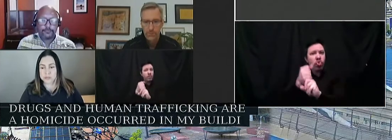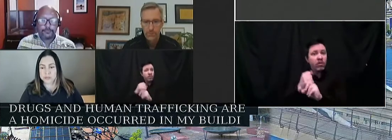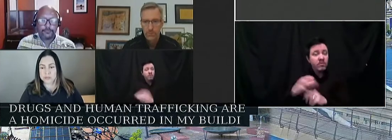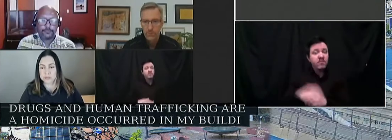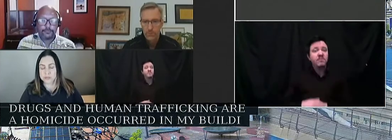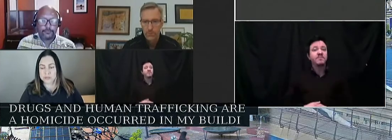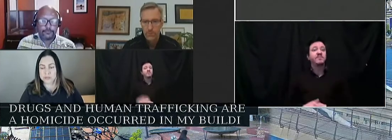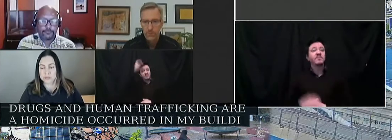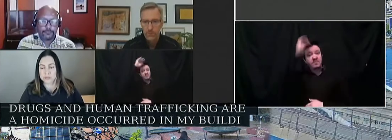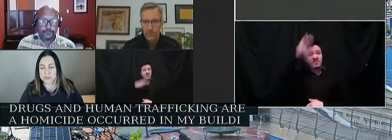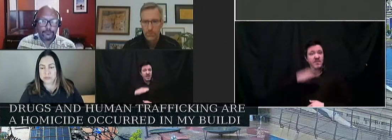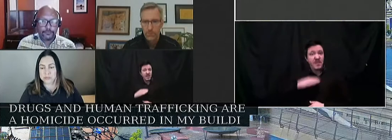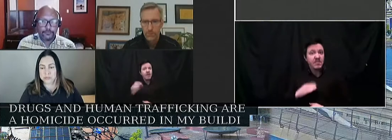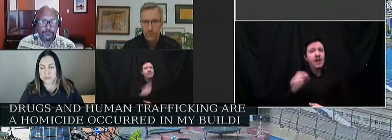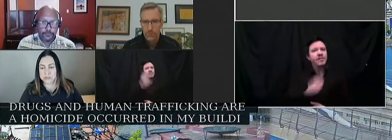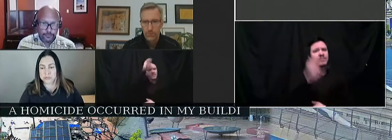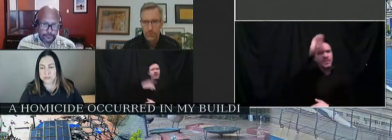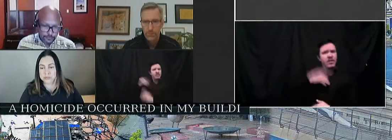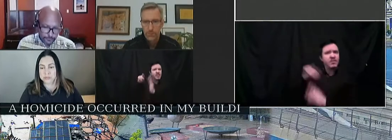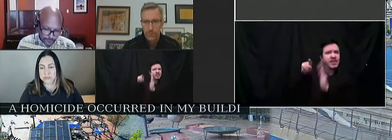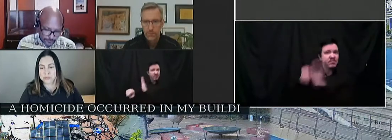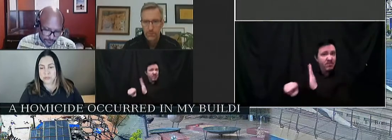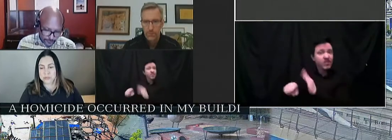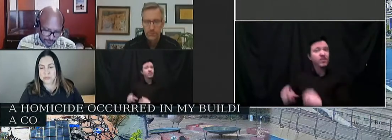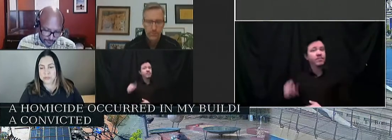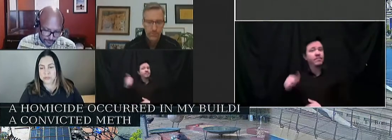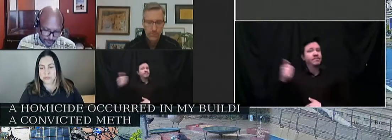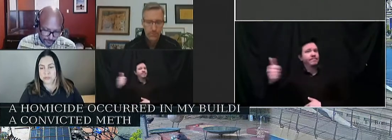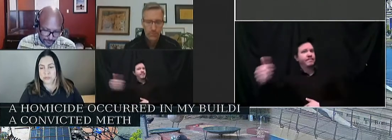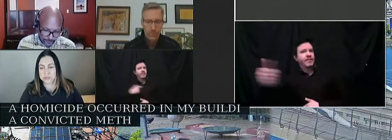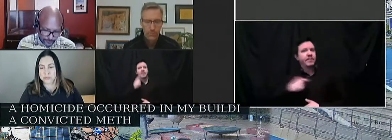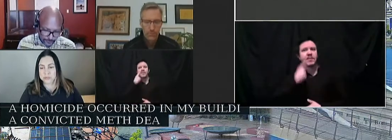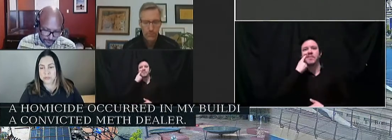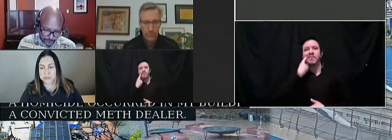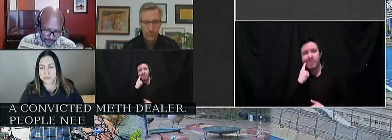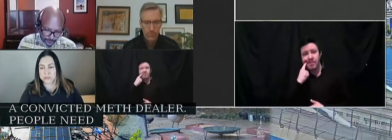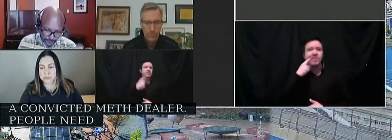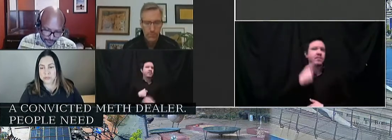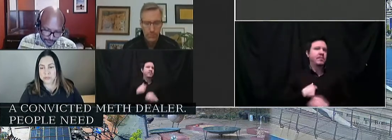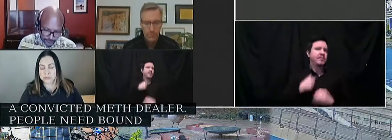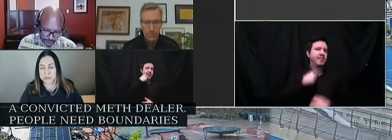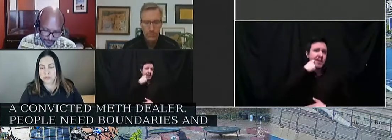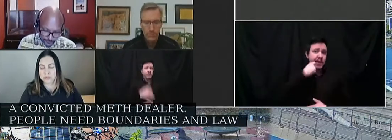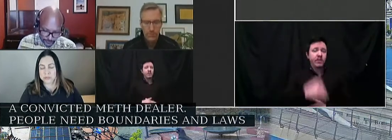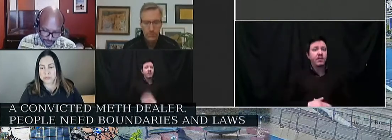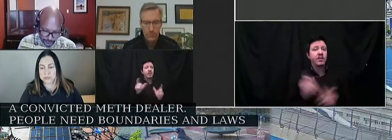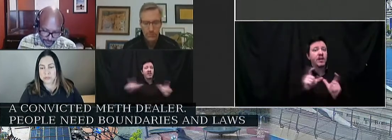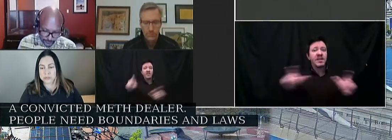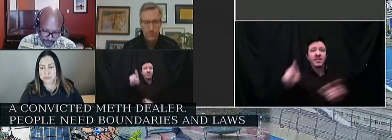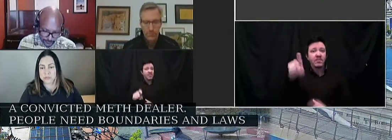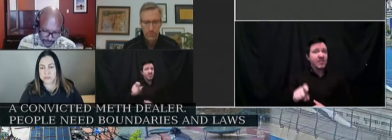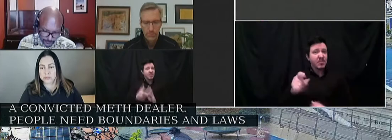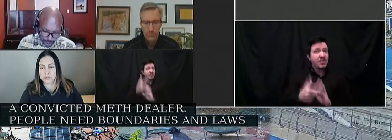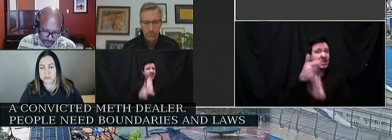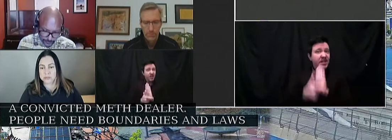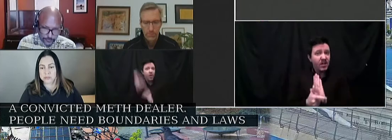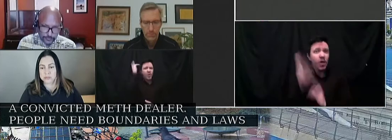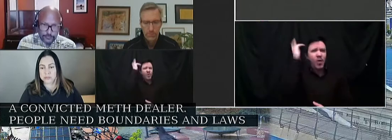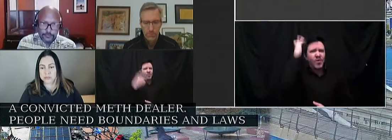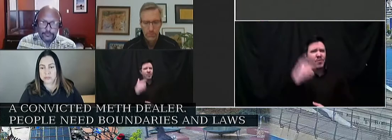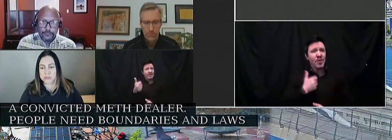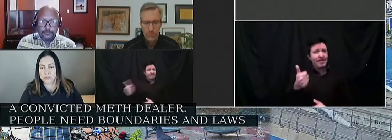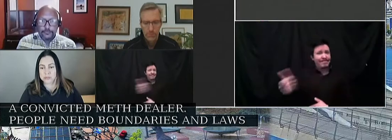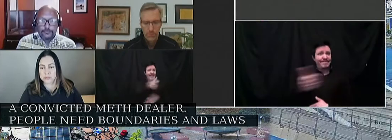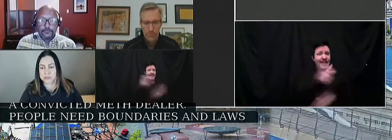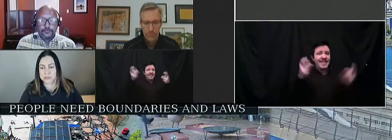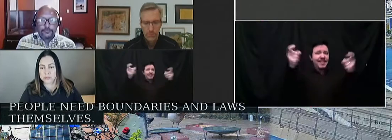murdered a convicted meth dealer. People need boundaries and laws. are not capable of managing themselves. You